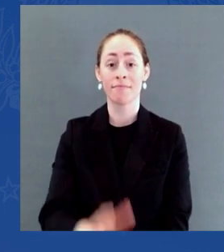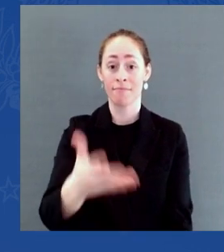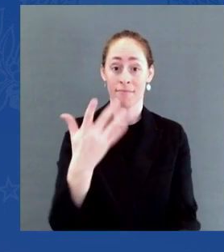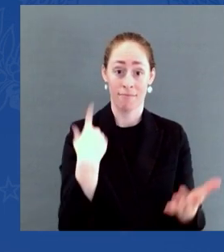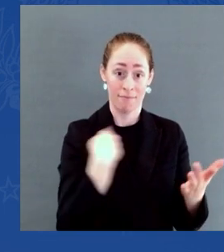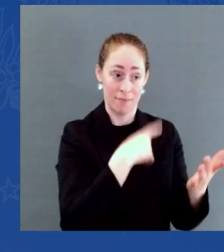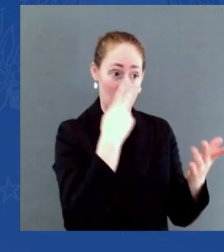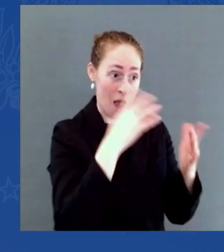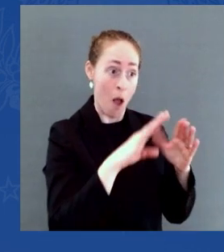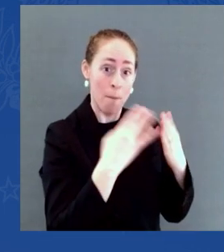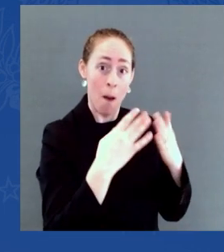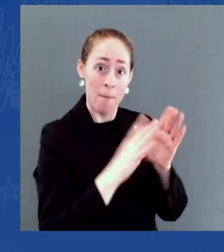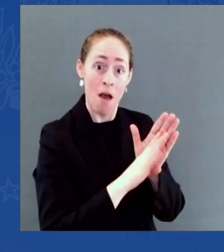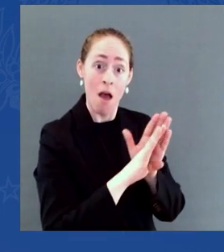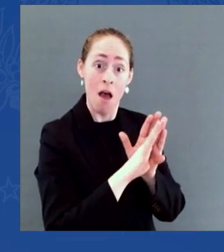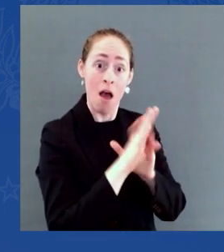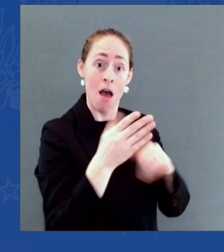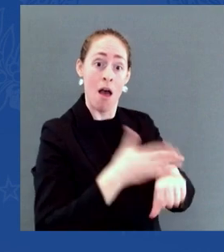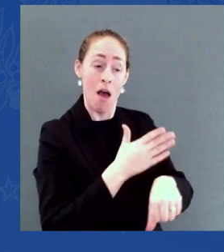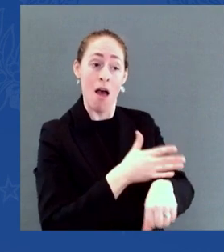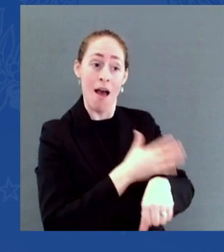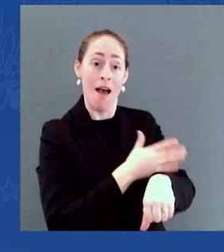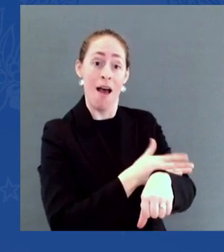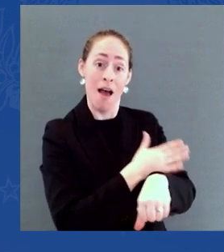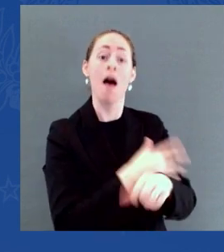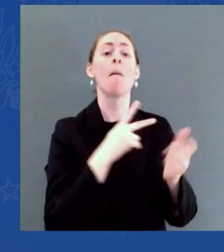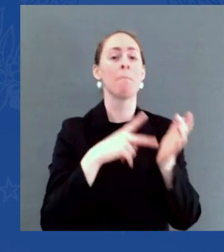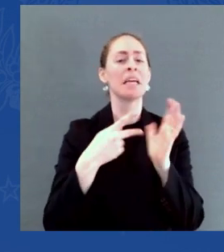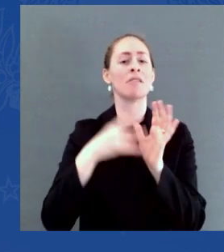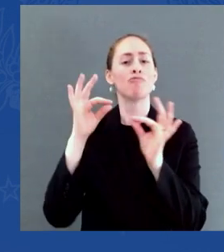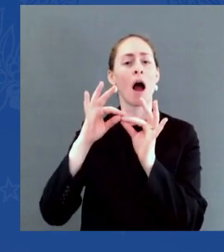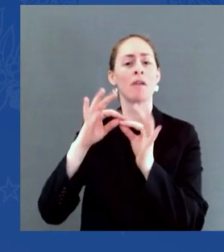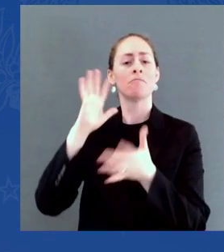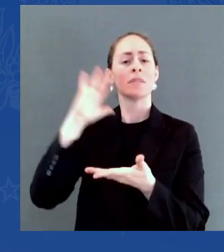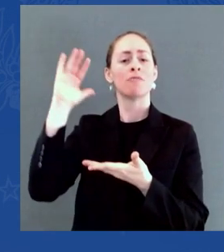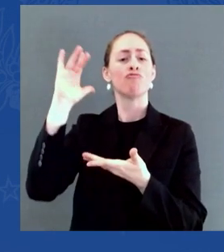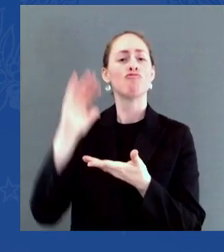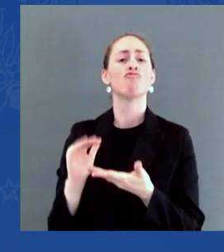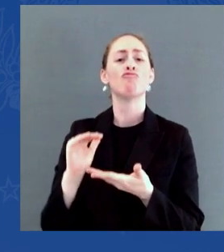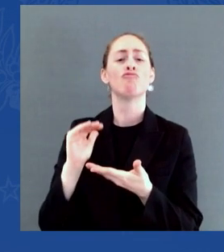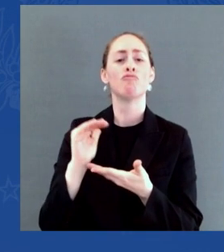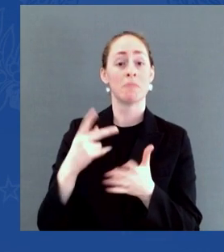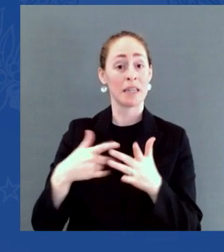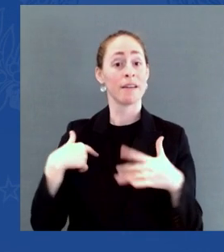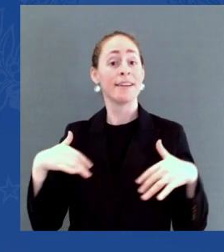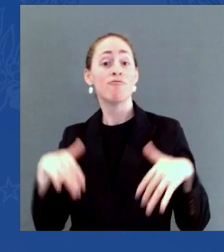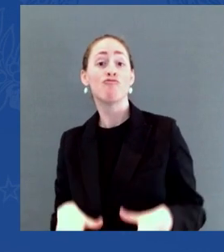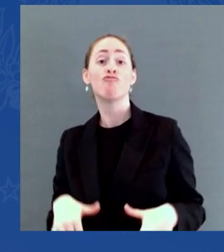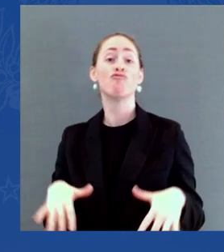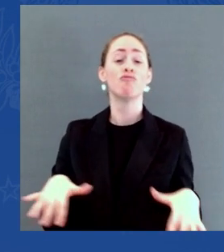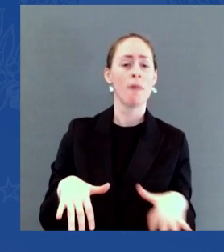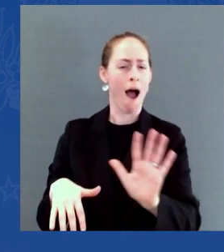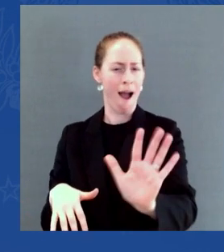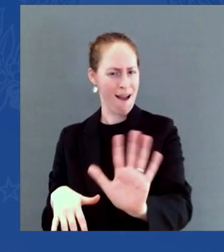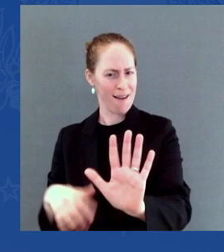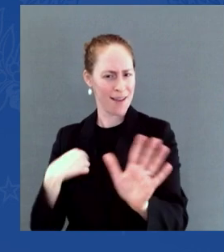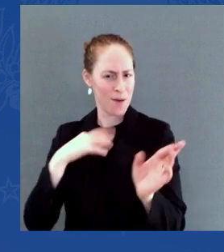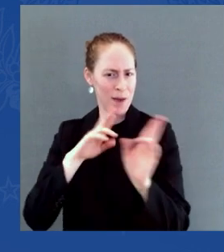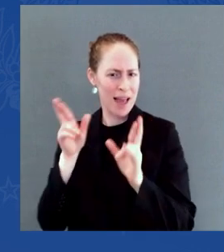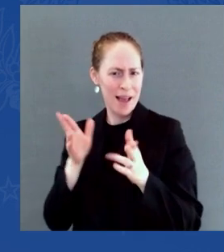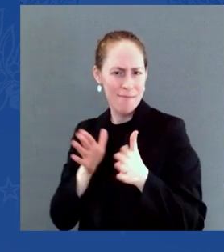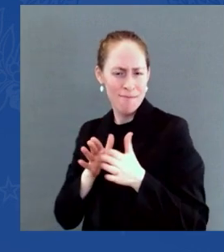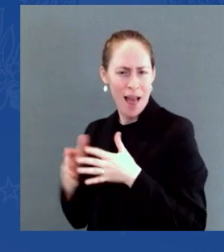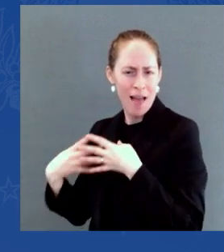increases, and it's working. Take gas prices. Last week, I announced the largest ever release from the United States